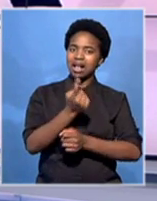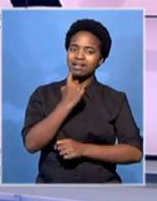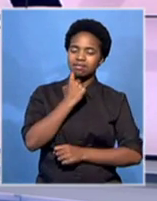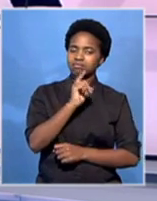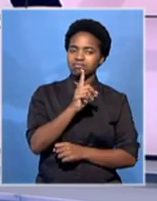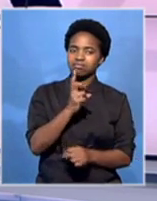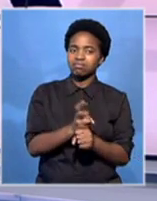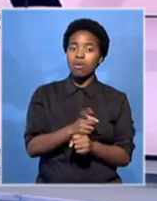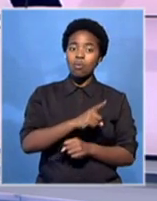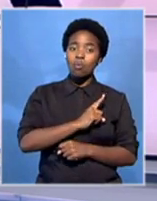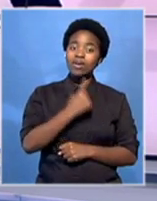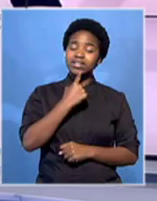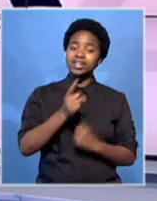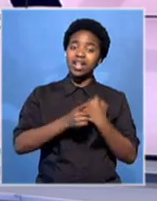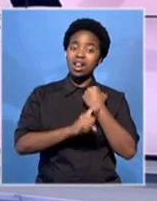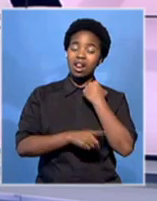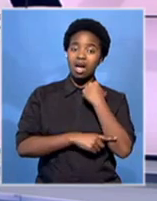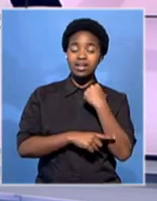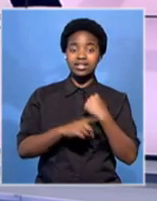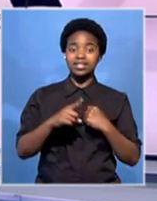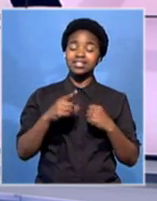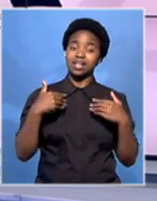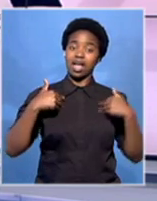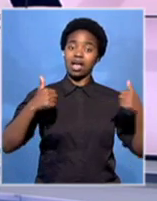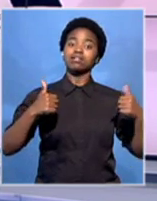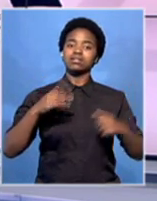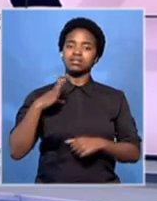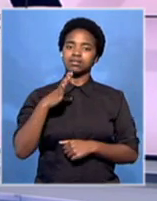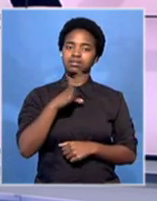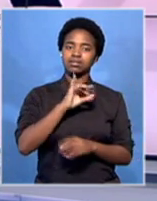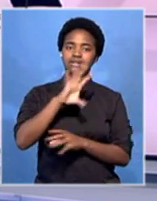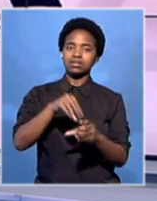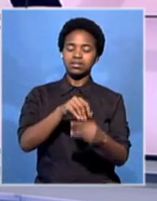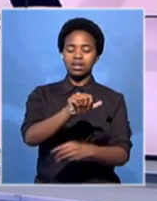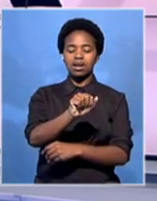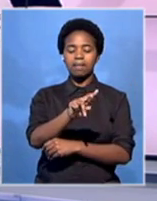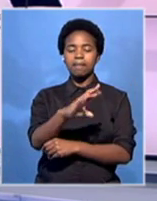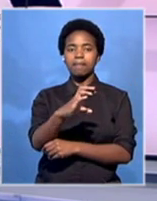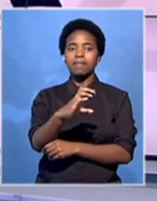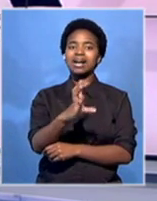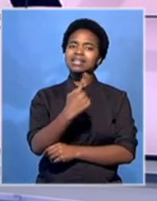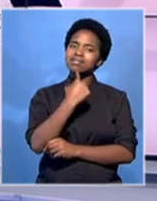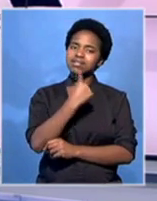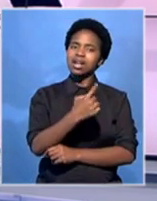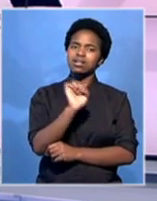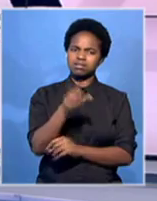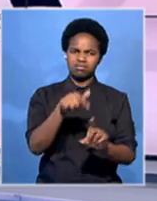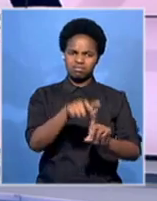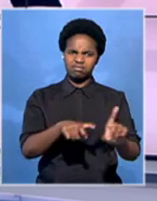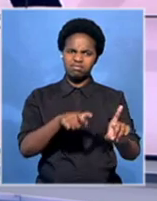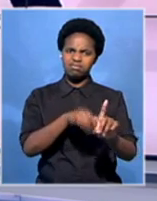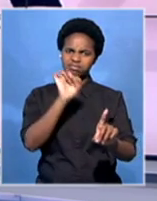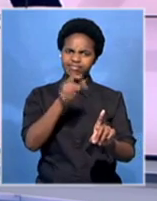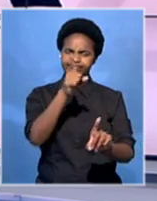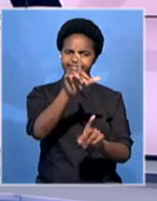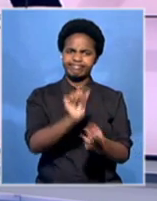This according to the last witness for the Health Professions Council of South Africa, Mark Blotman. Blotman testified in aggravation of sentence